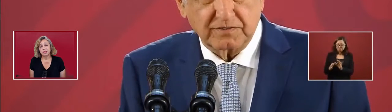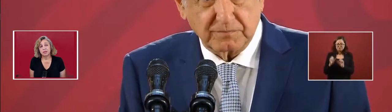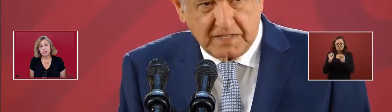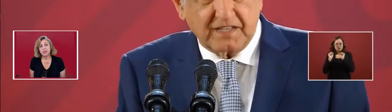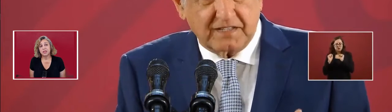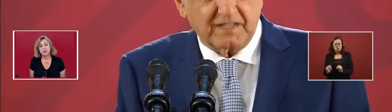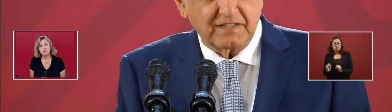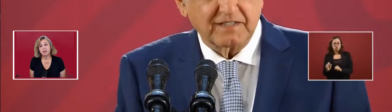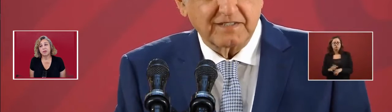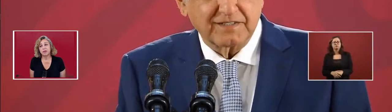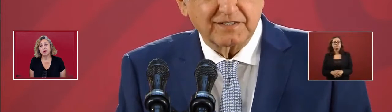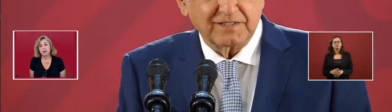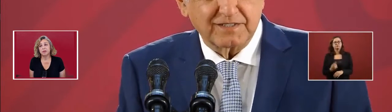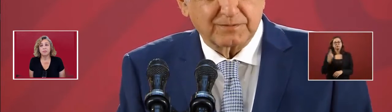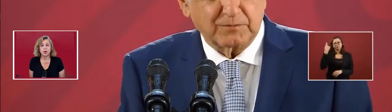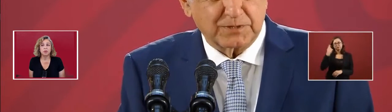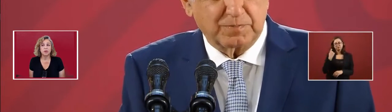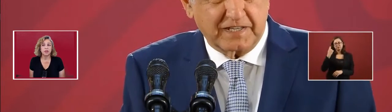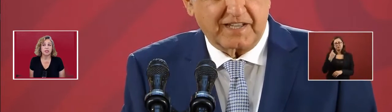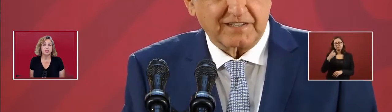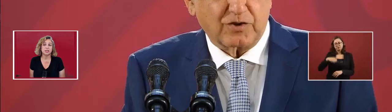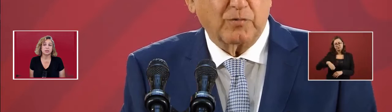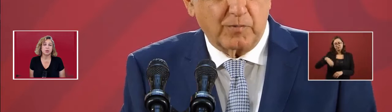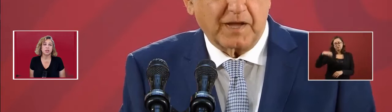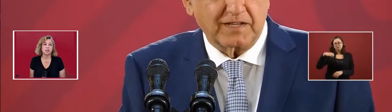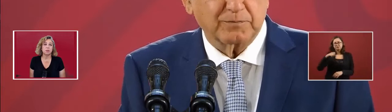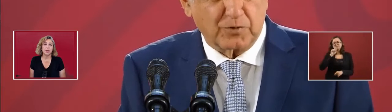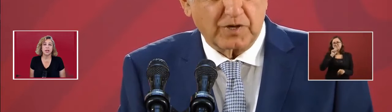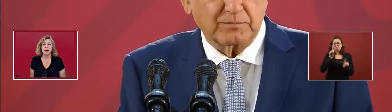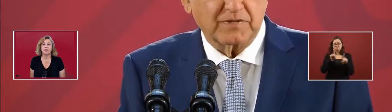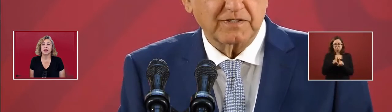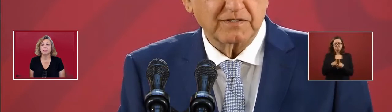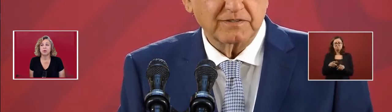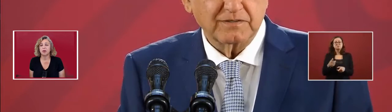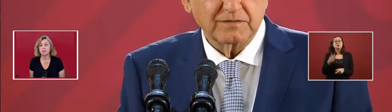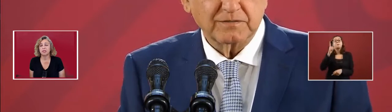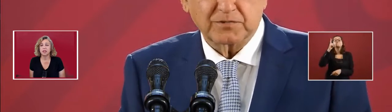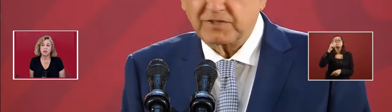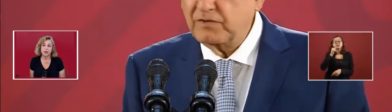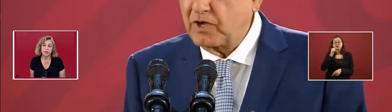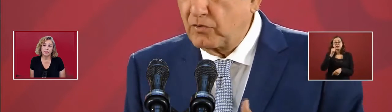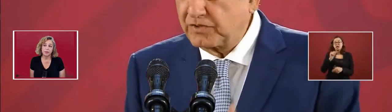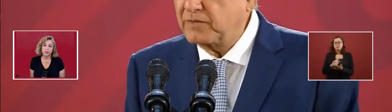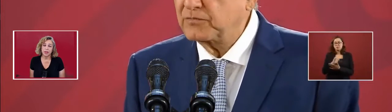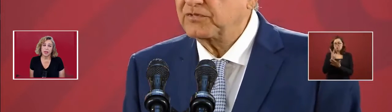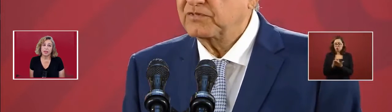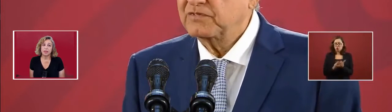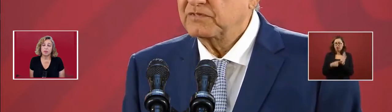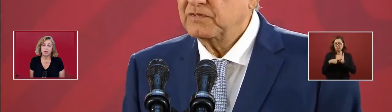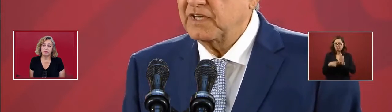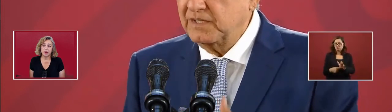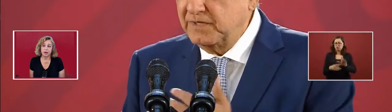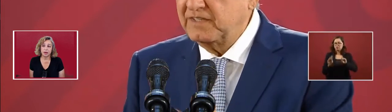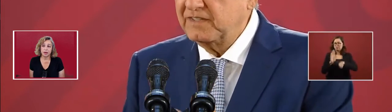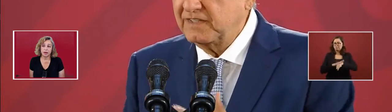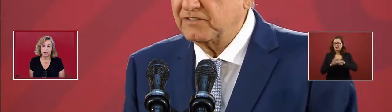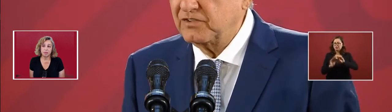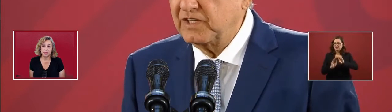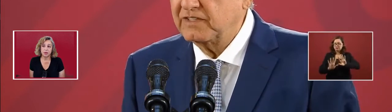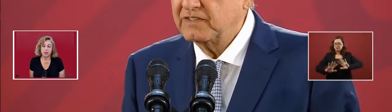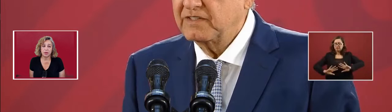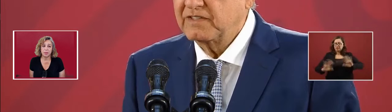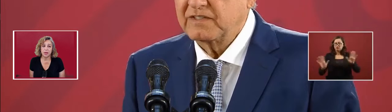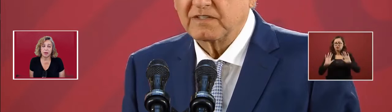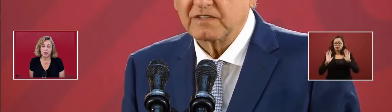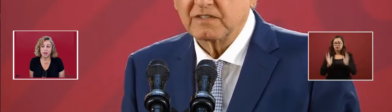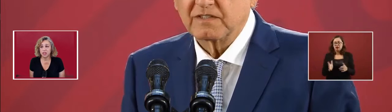The pension for older adults will explain how that program is going, that we've come